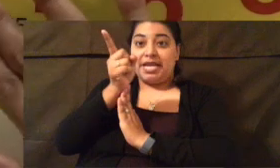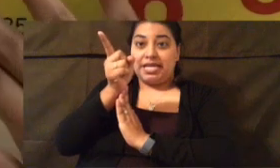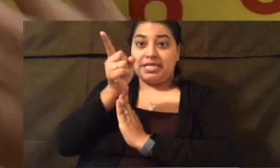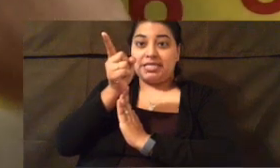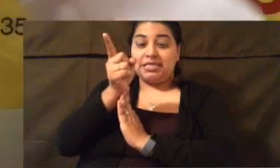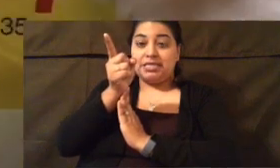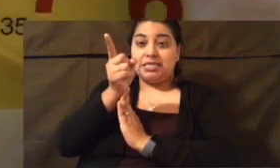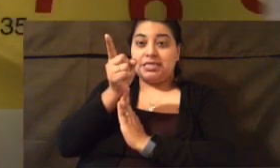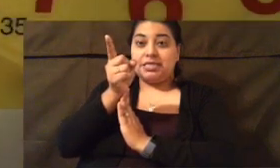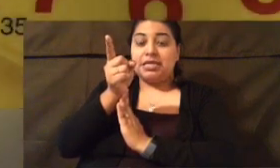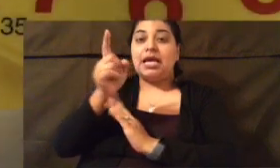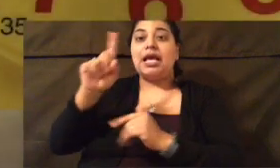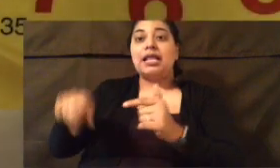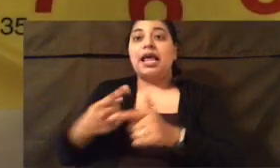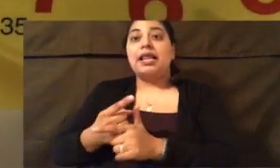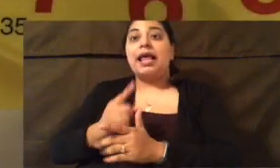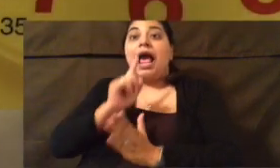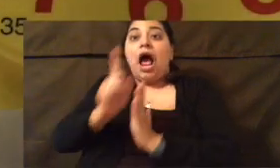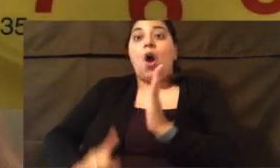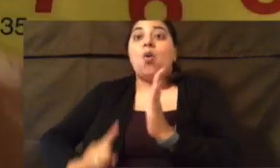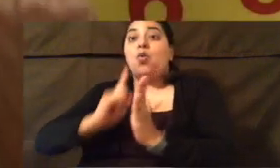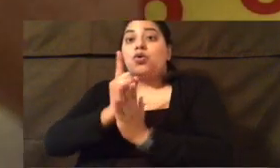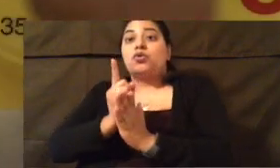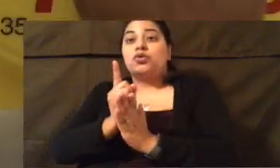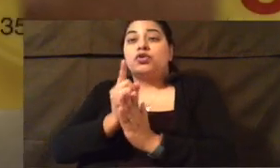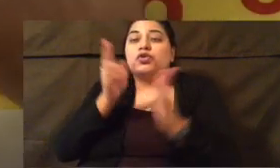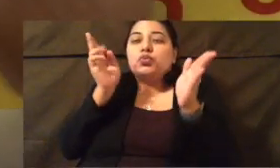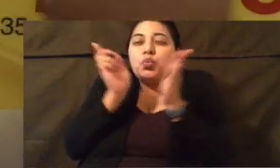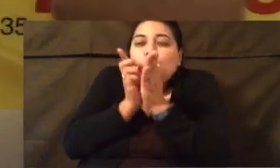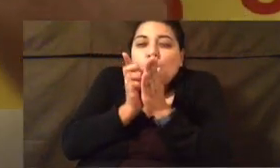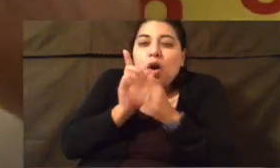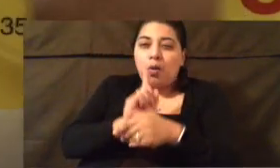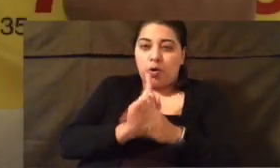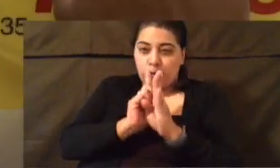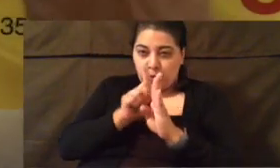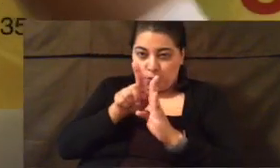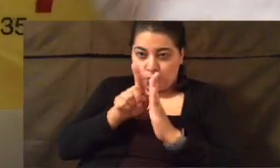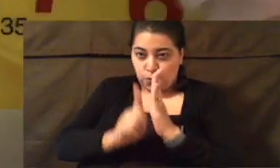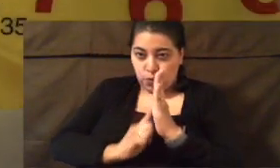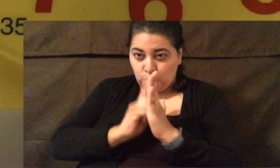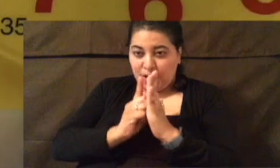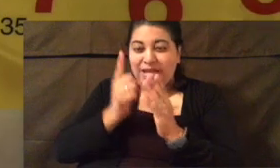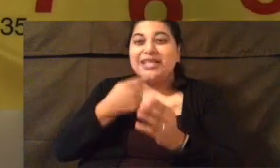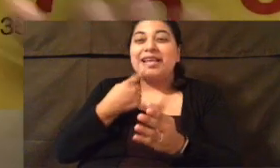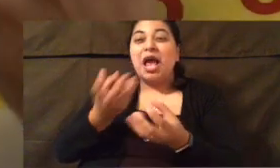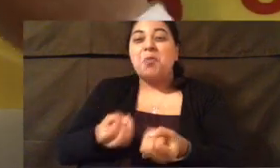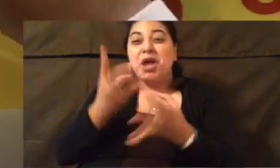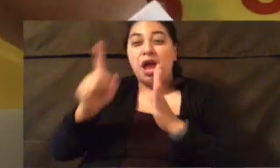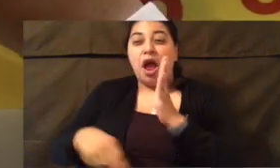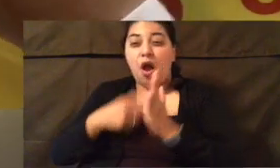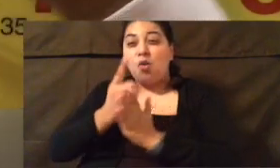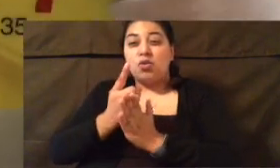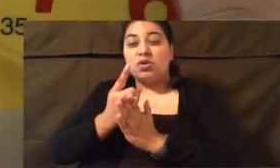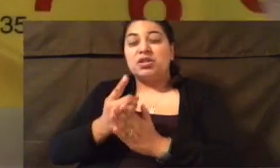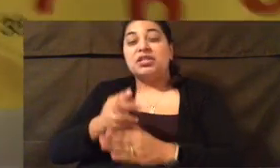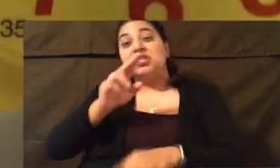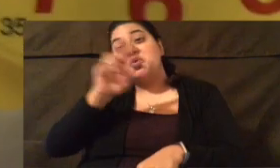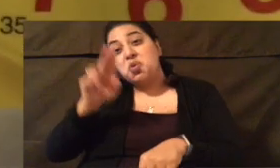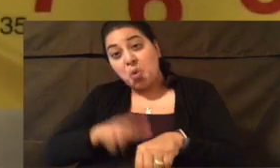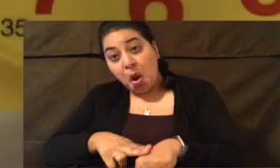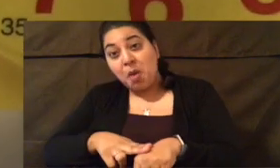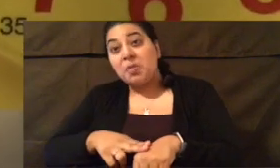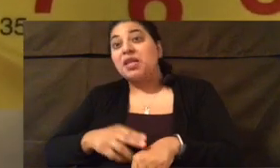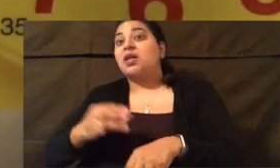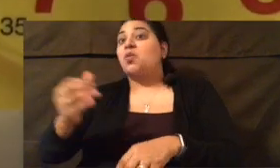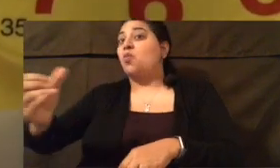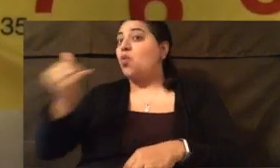and that tells you the minutes on the outside. And your hour hand or your short hand is going to tell you the hour on the inside. Usually,